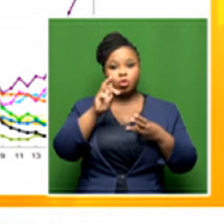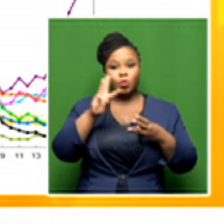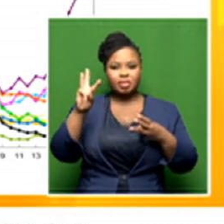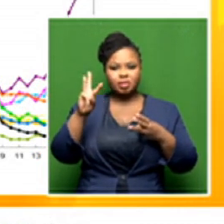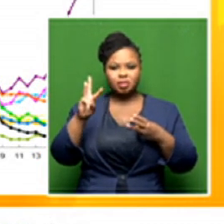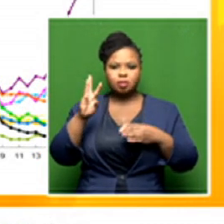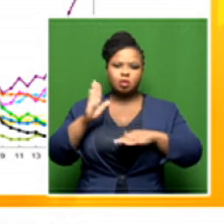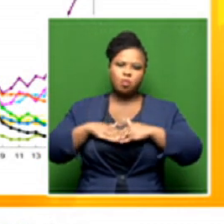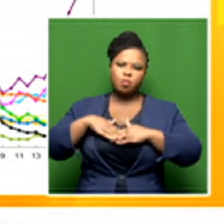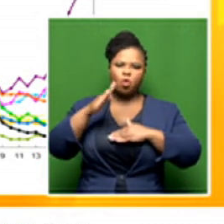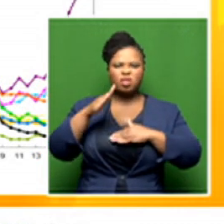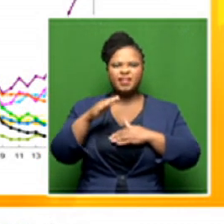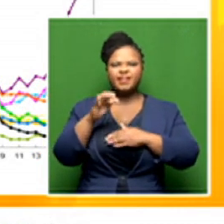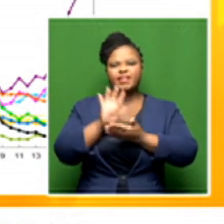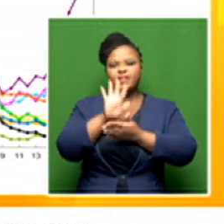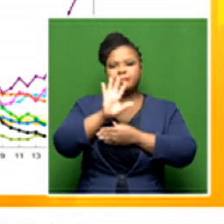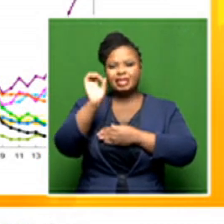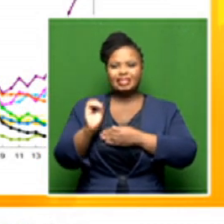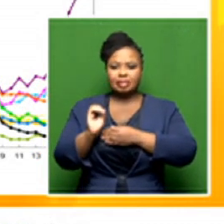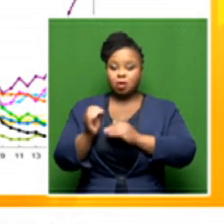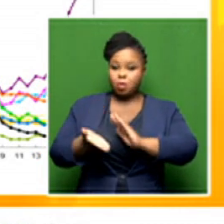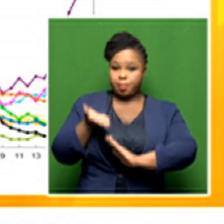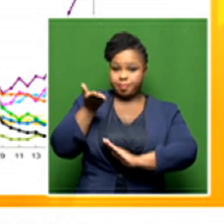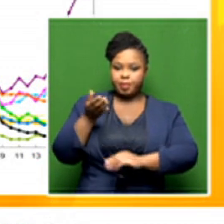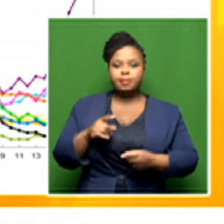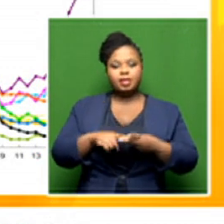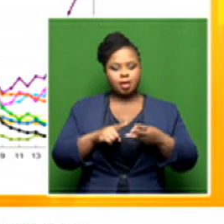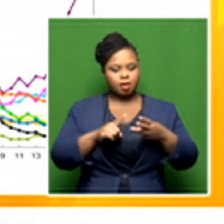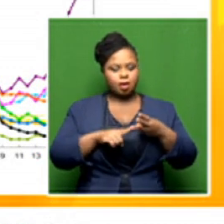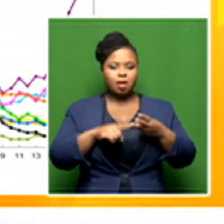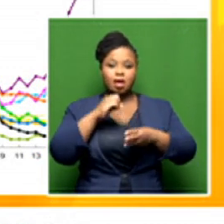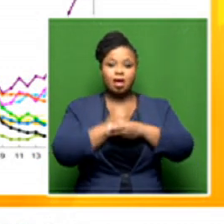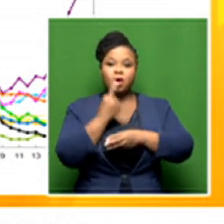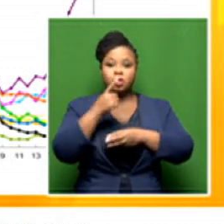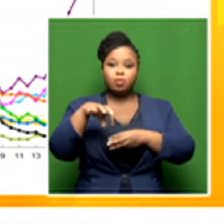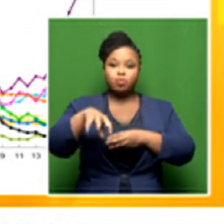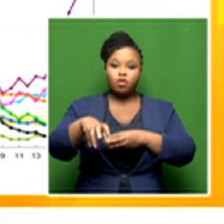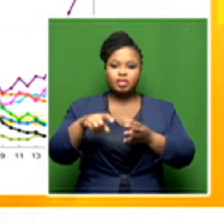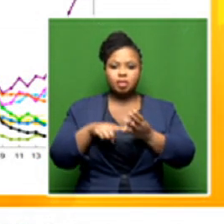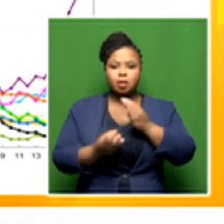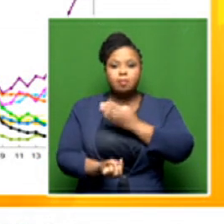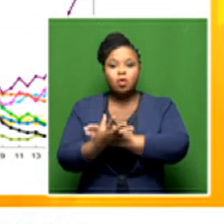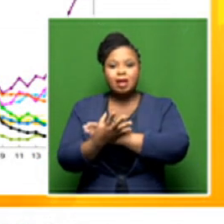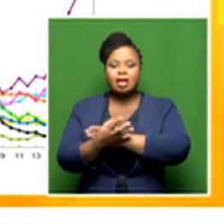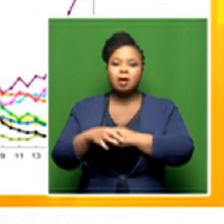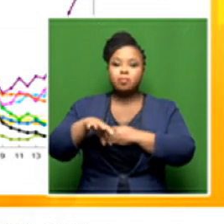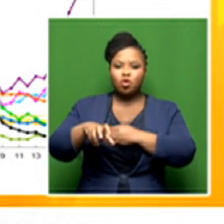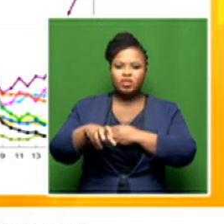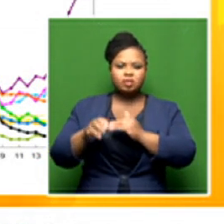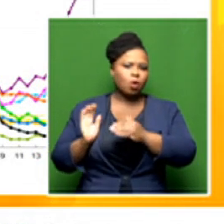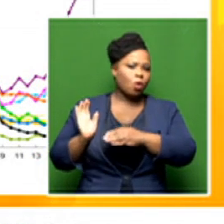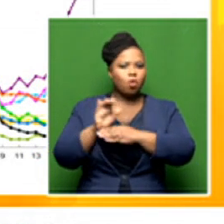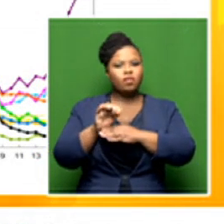15%. And Gauteng and Pumalanga are above 10%. All of those are really a concern. Remember,